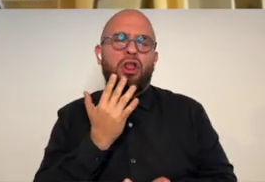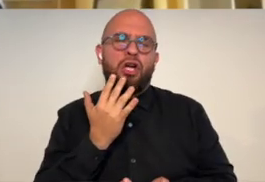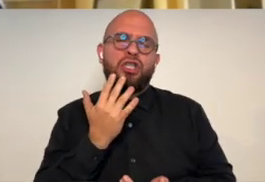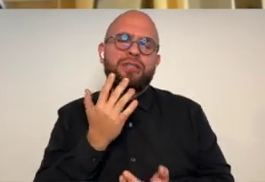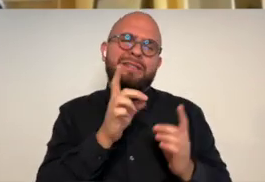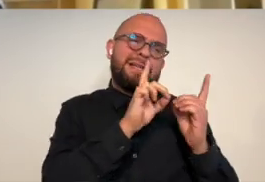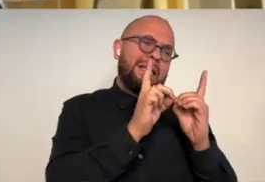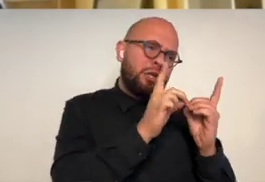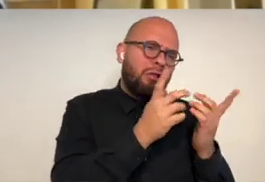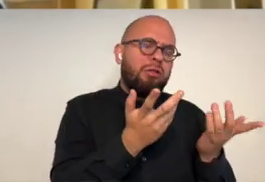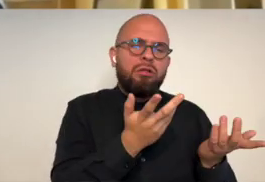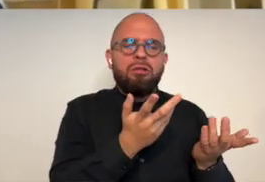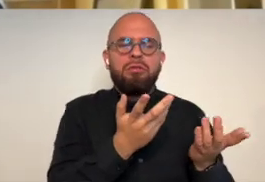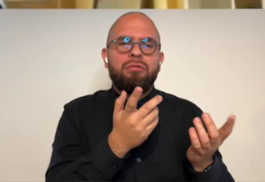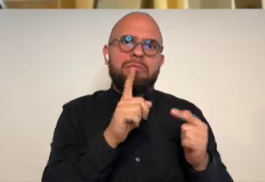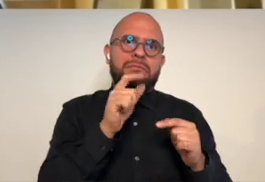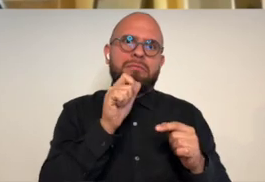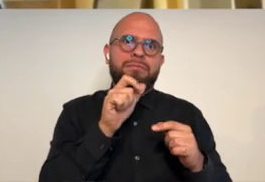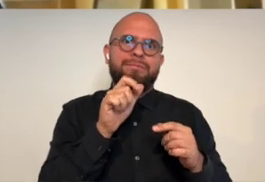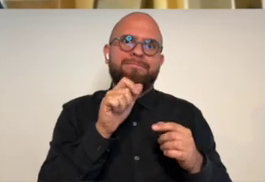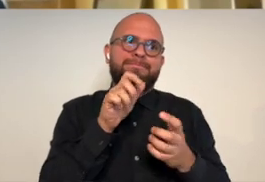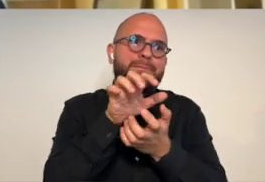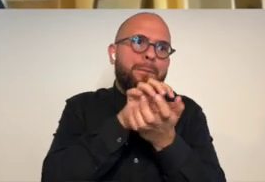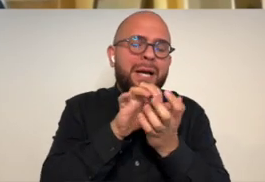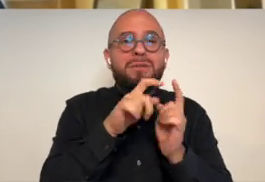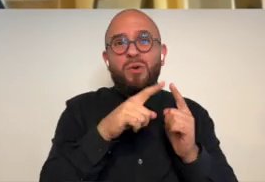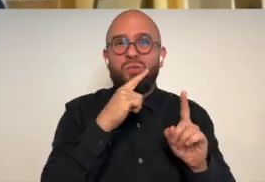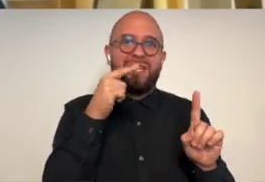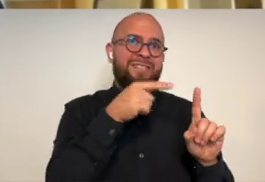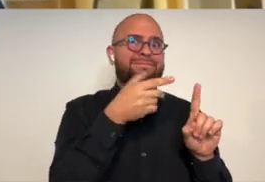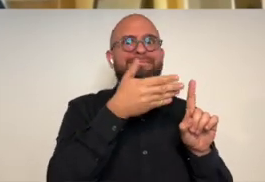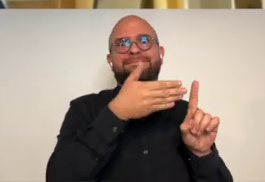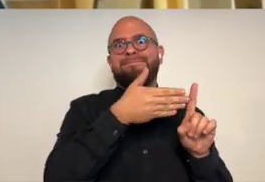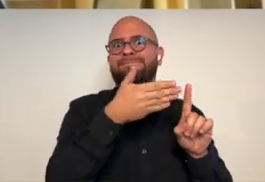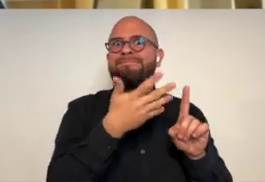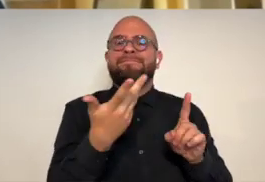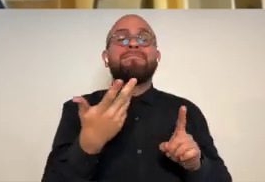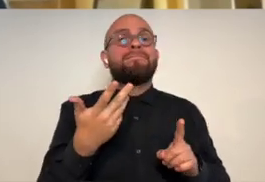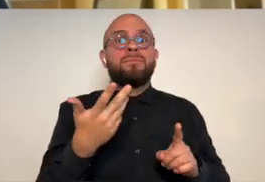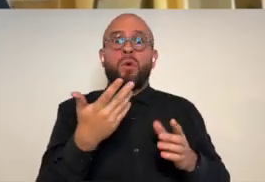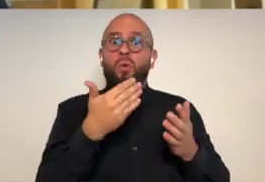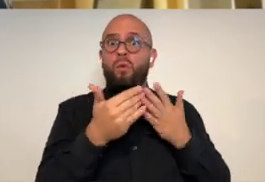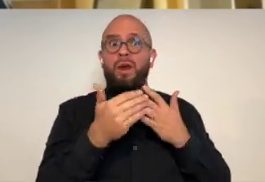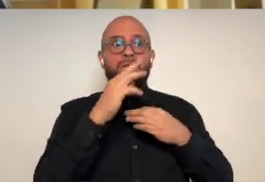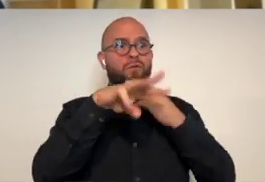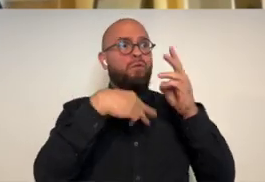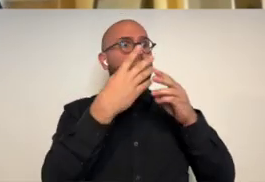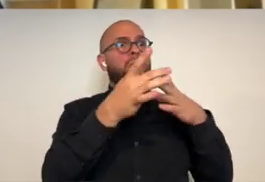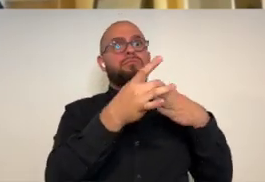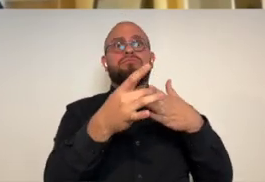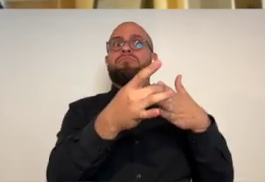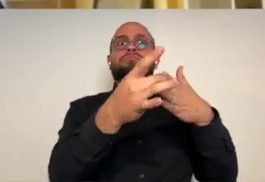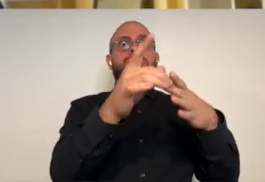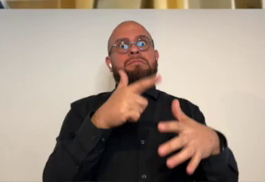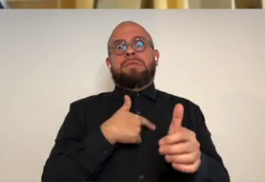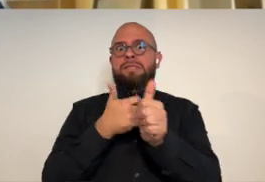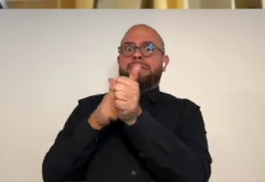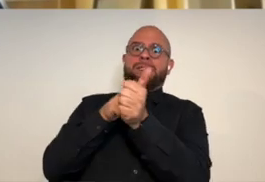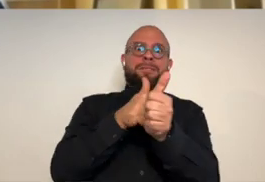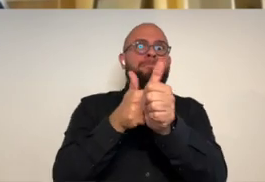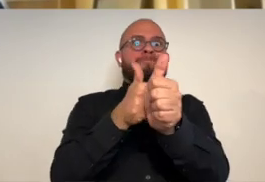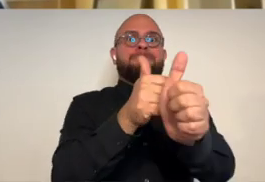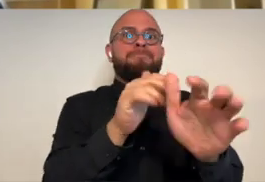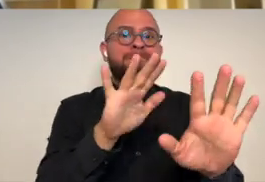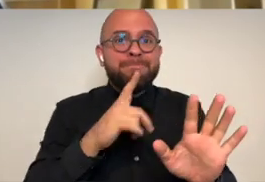mixing of colors that that thing i do miss but really digital is has been where it's at i mean i i always dabble as it